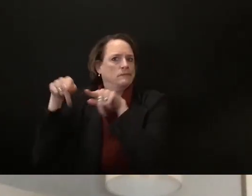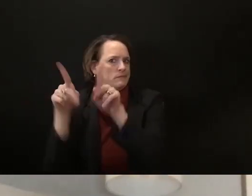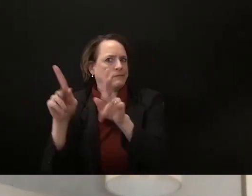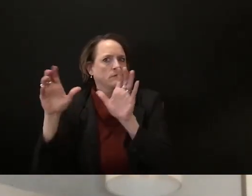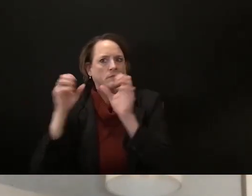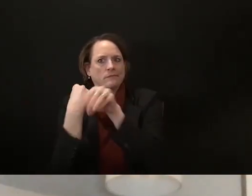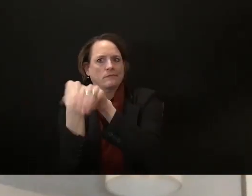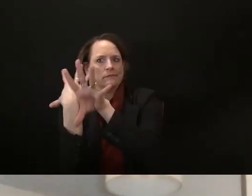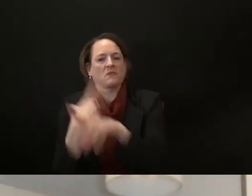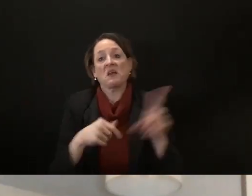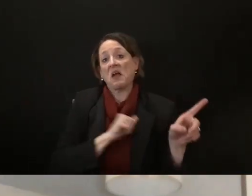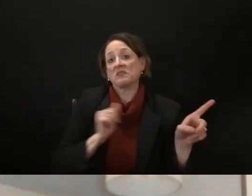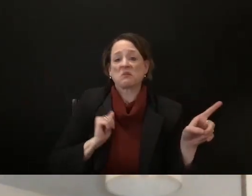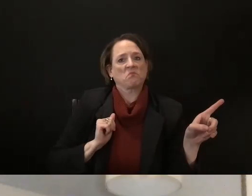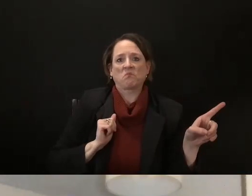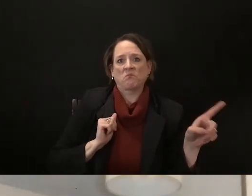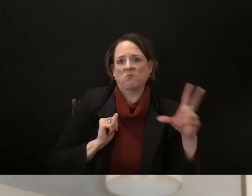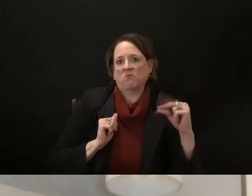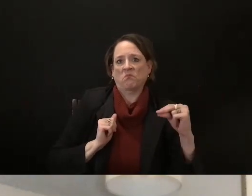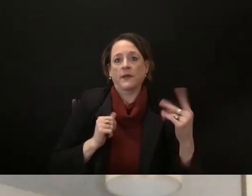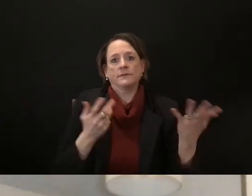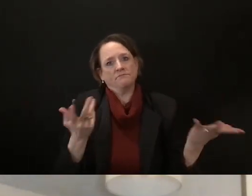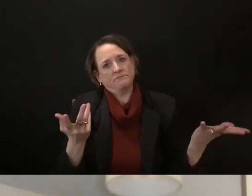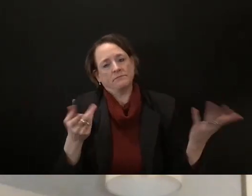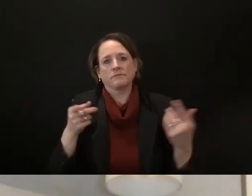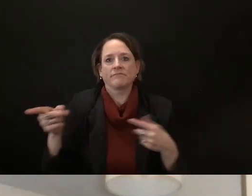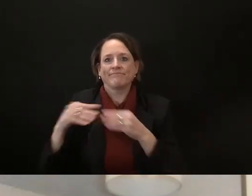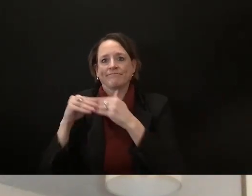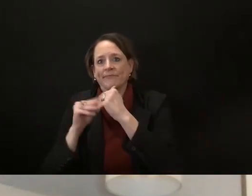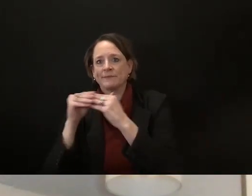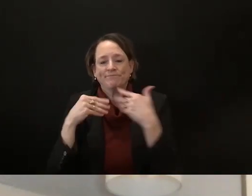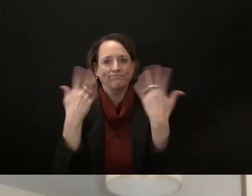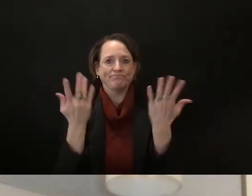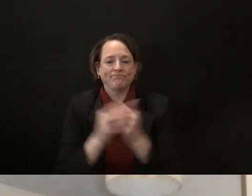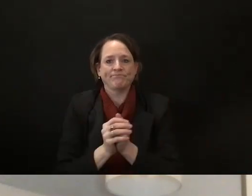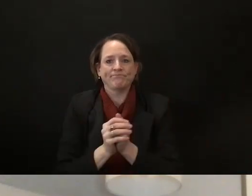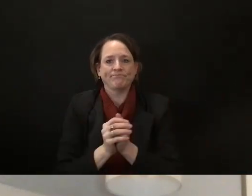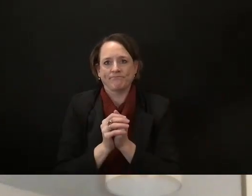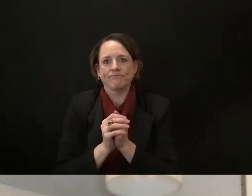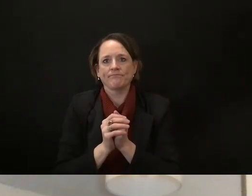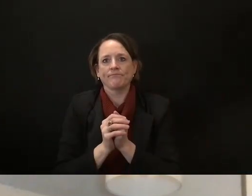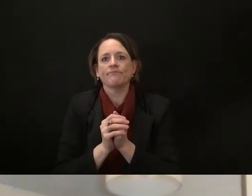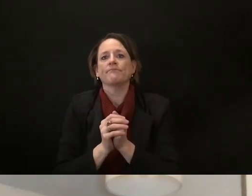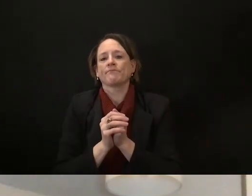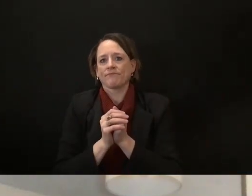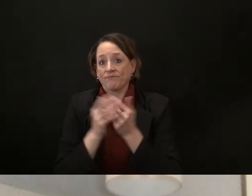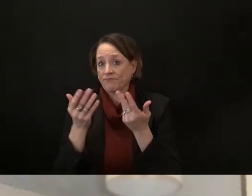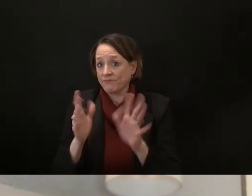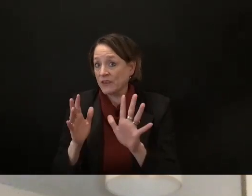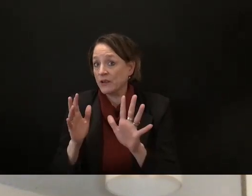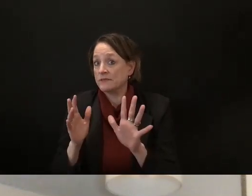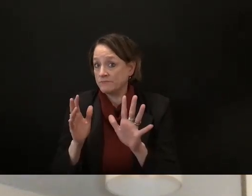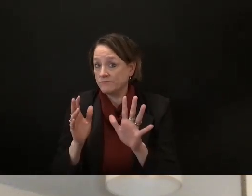keep an eye on on that um and then it goes before uh both houses and then it has to pass by